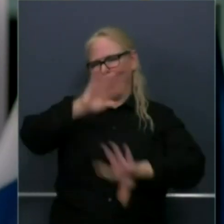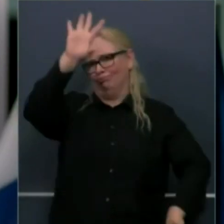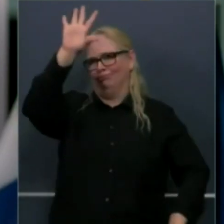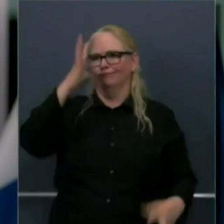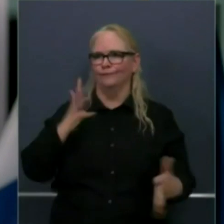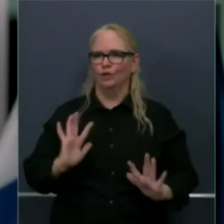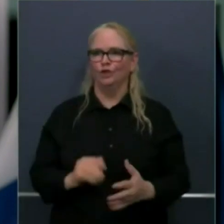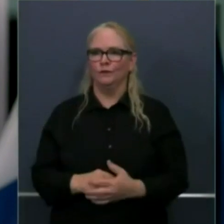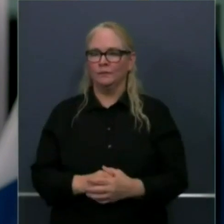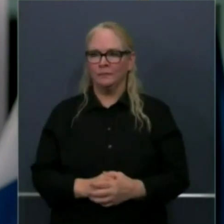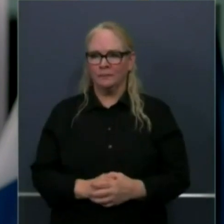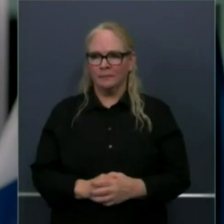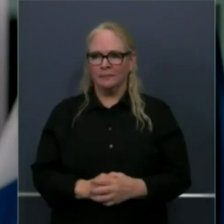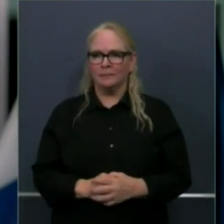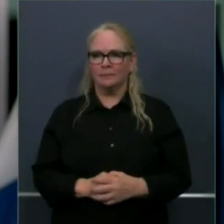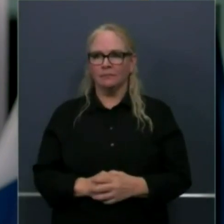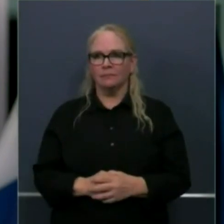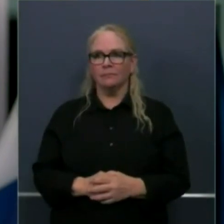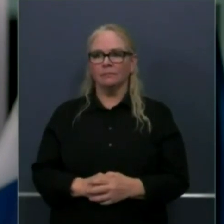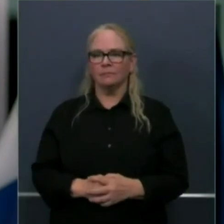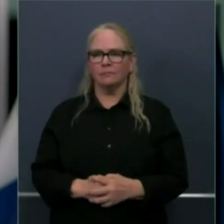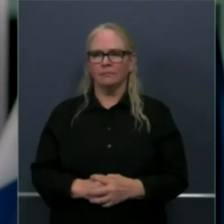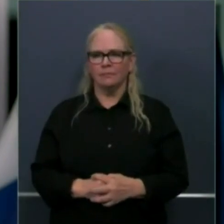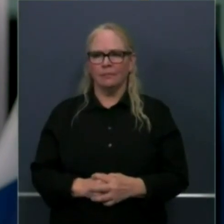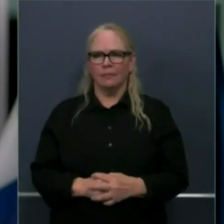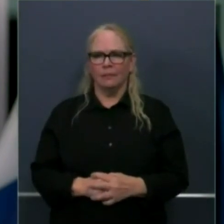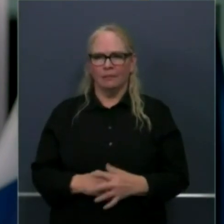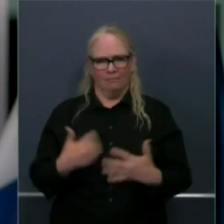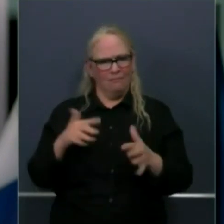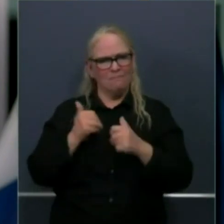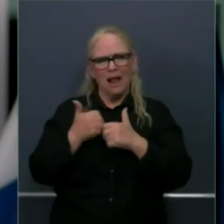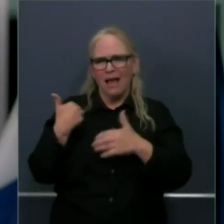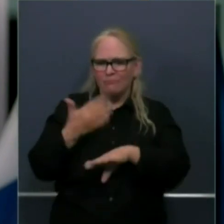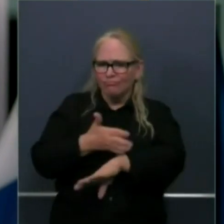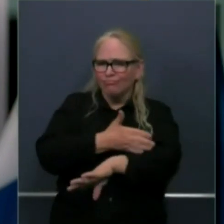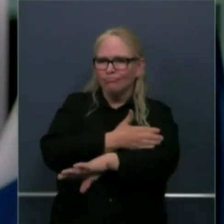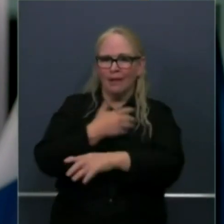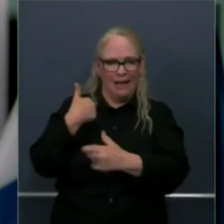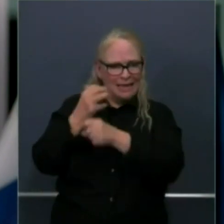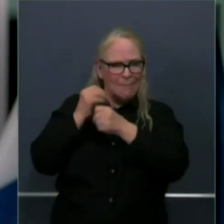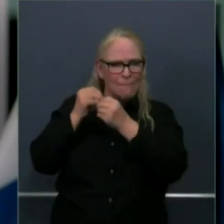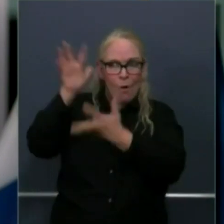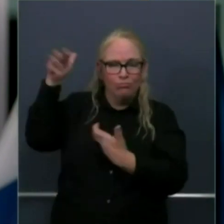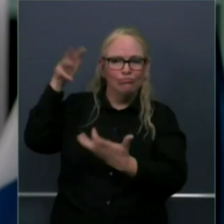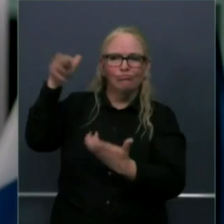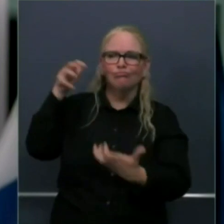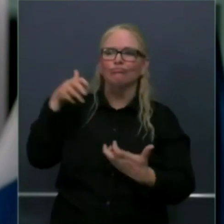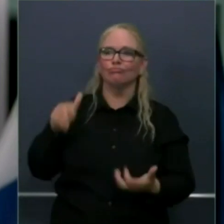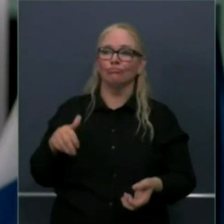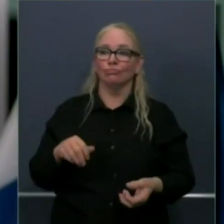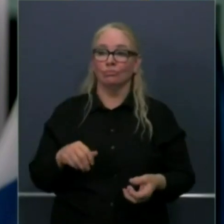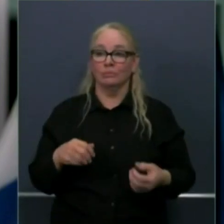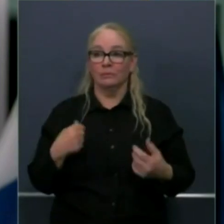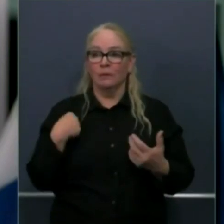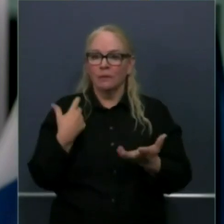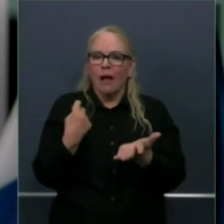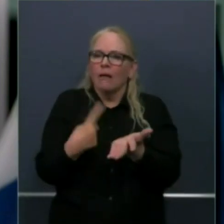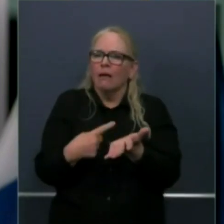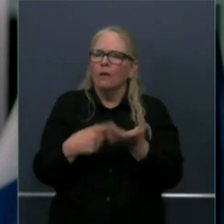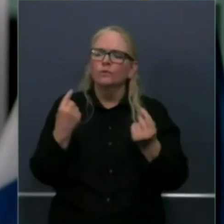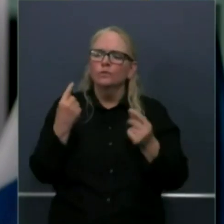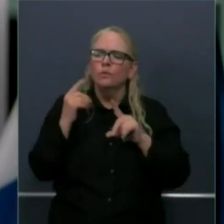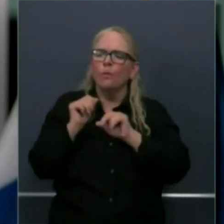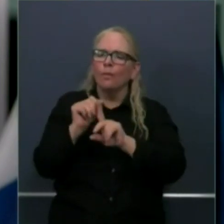in the procurement space. I mentioned the progress we're making on the tracing. We're getting that cohort trained and the testing.